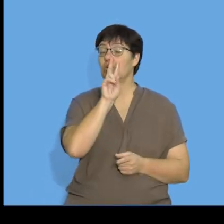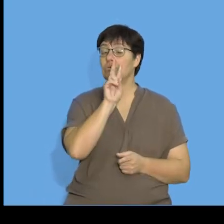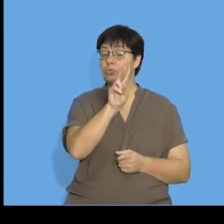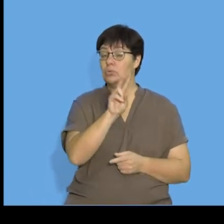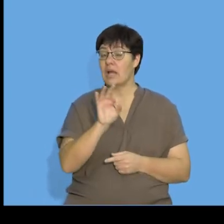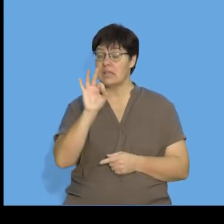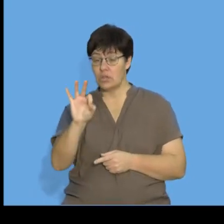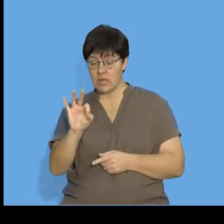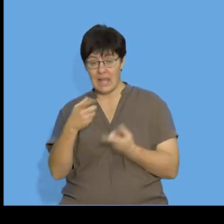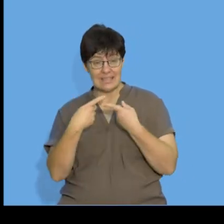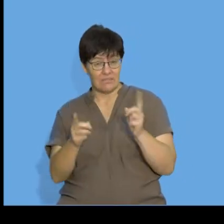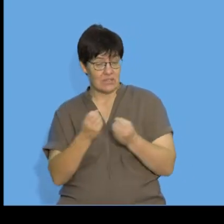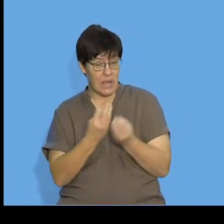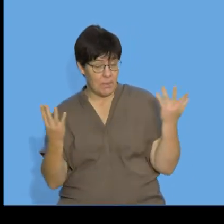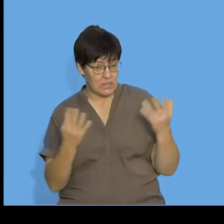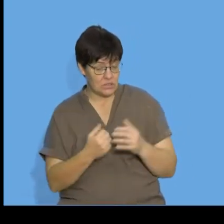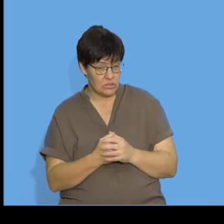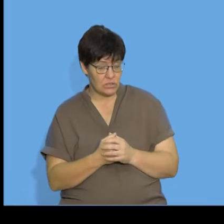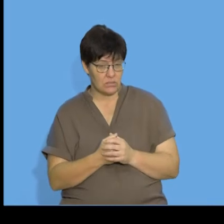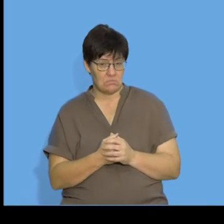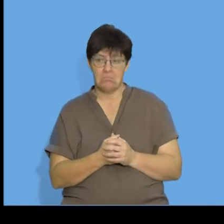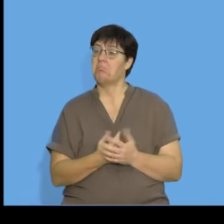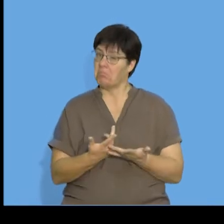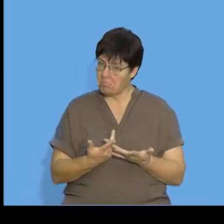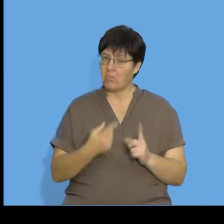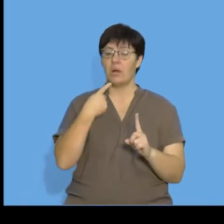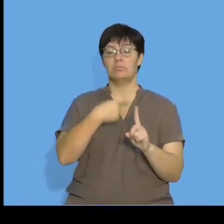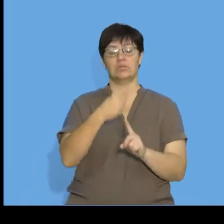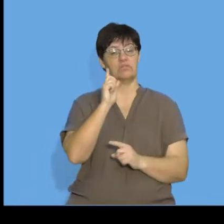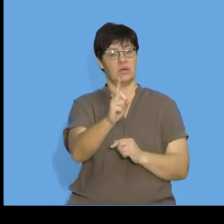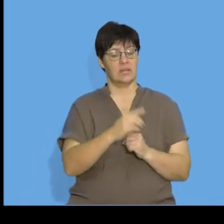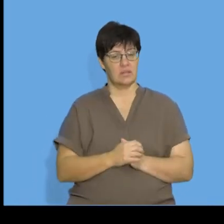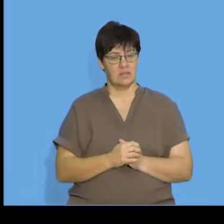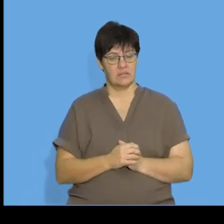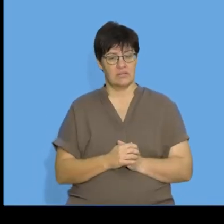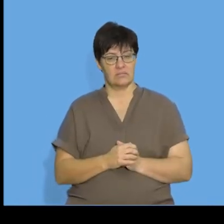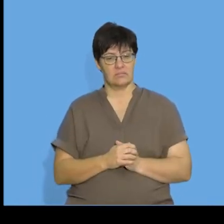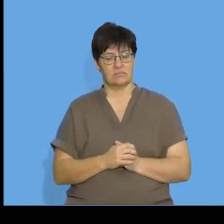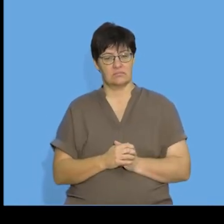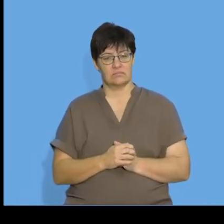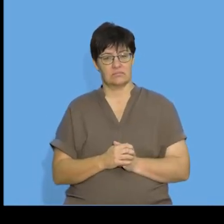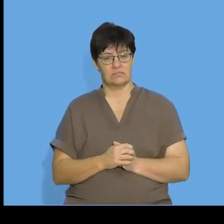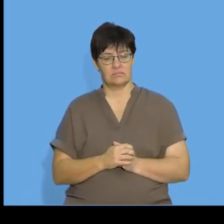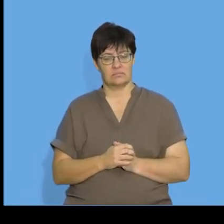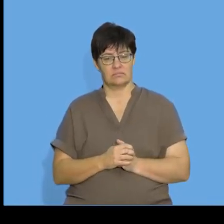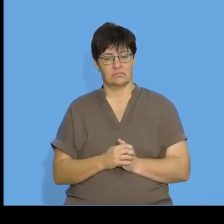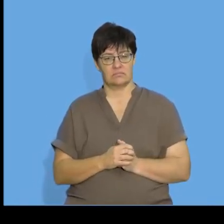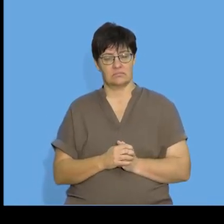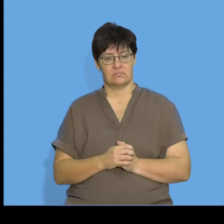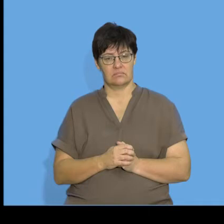If I'm looking between 2 and 3 I can see that there is a difference of